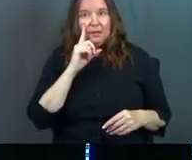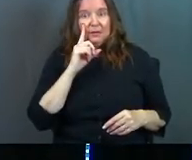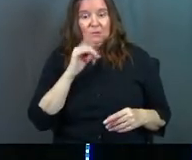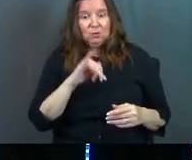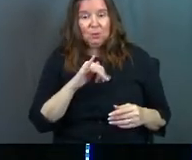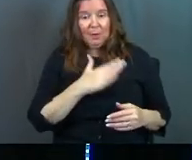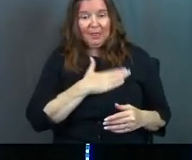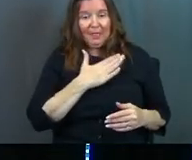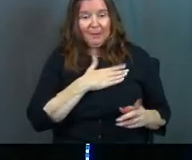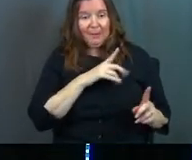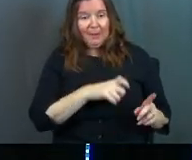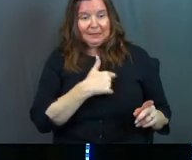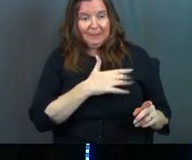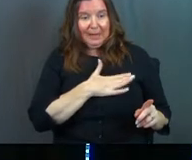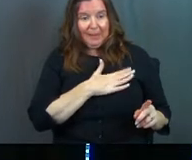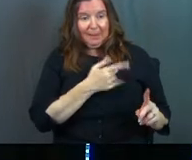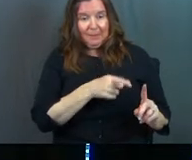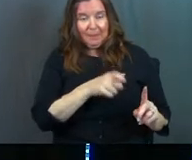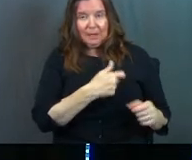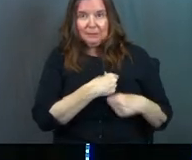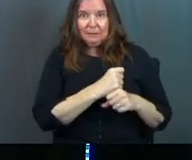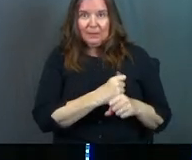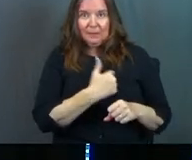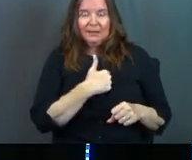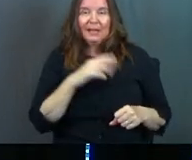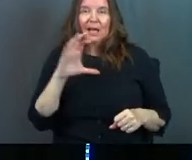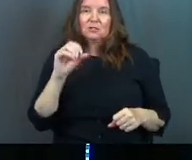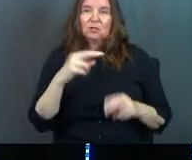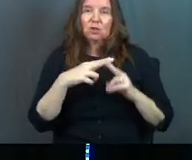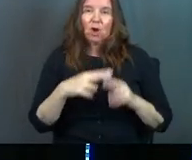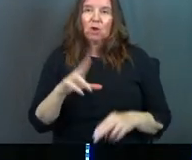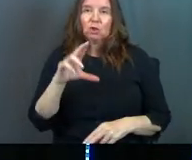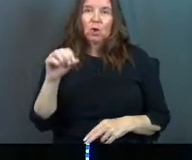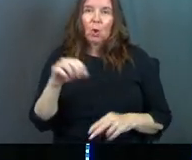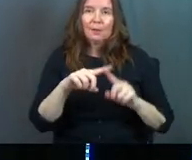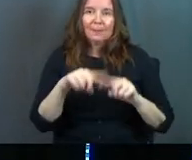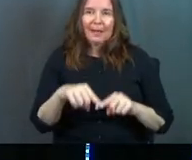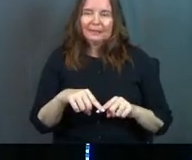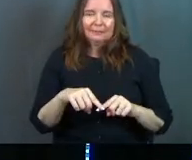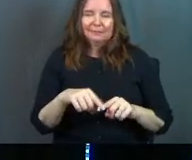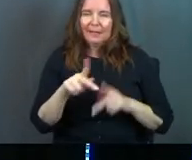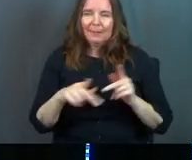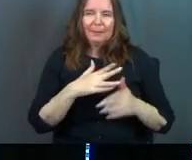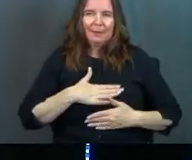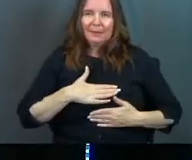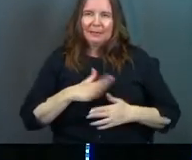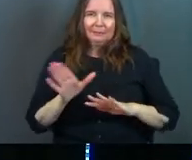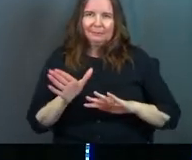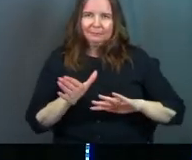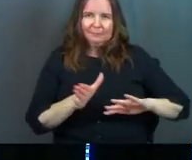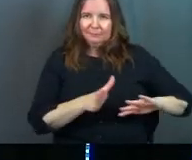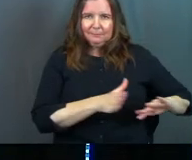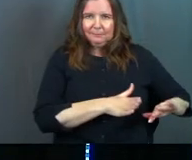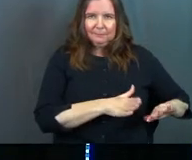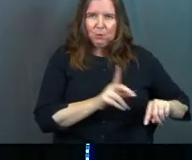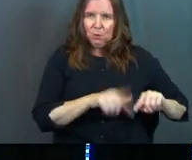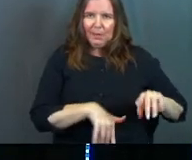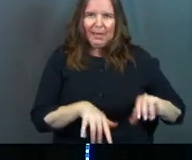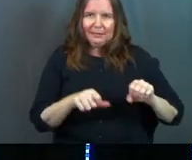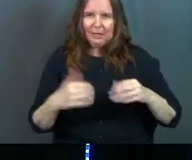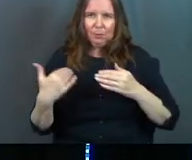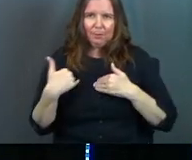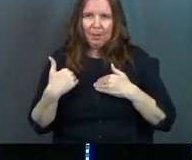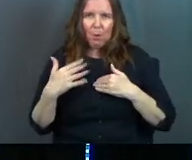to the happiness of someone else, that's codependency, that's people pleasing, that's a dark road to go down. You can't take